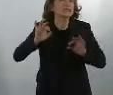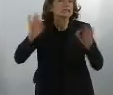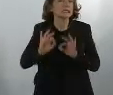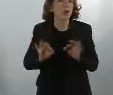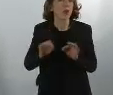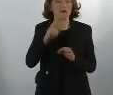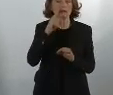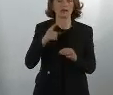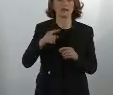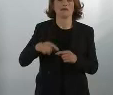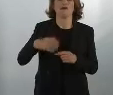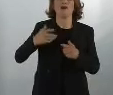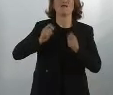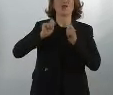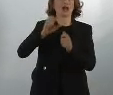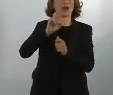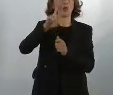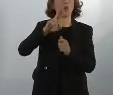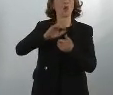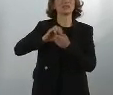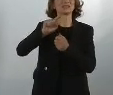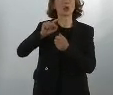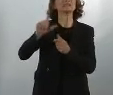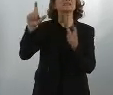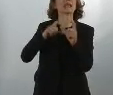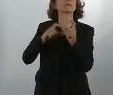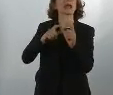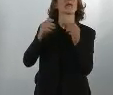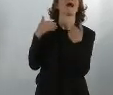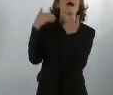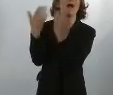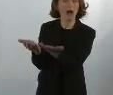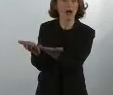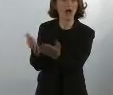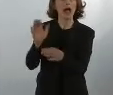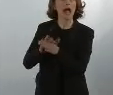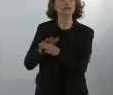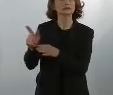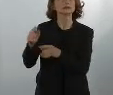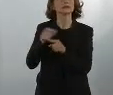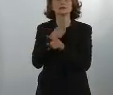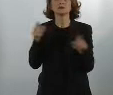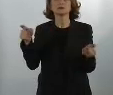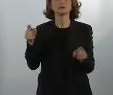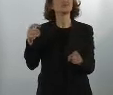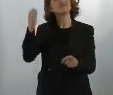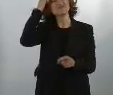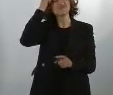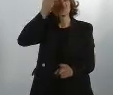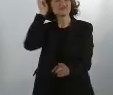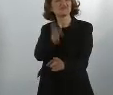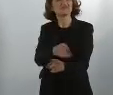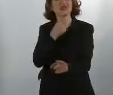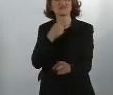to apply for asylum. And if you say that in September the proposal will be submitted by the European